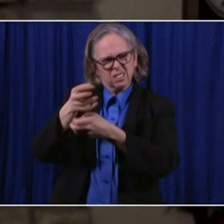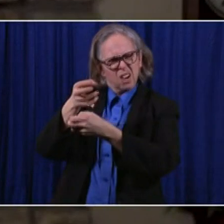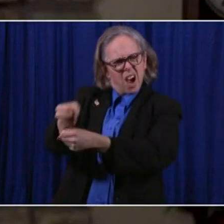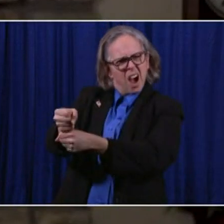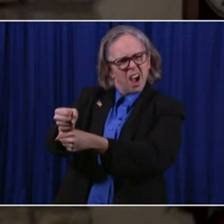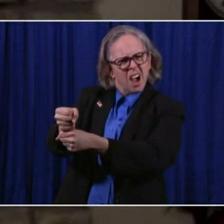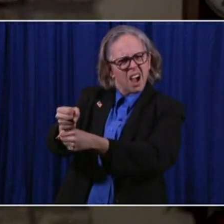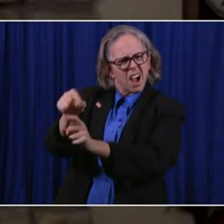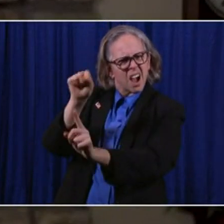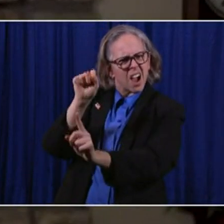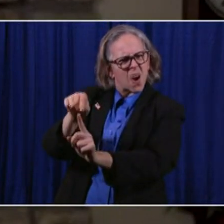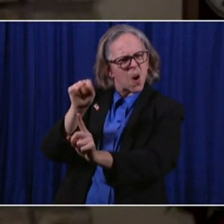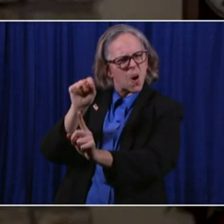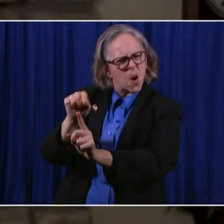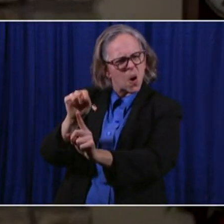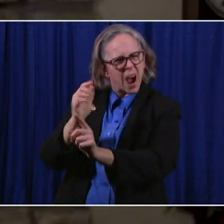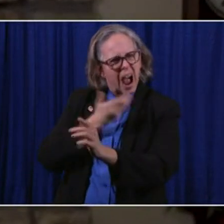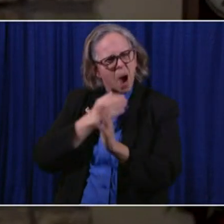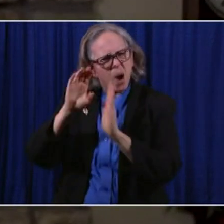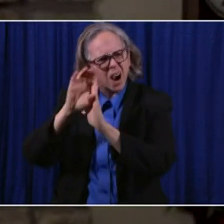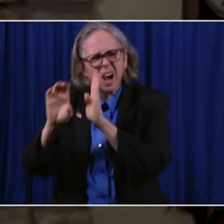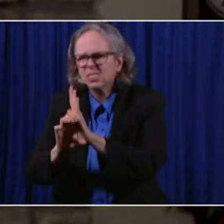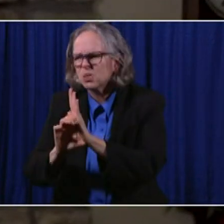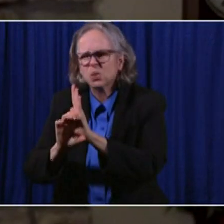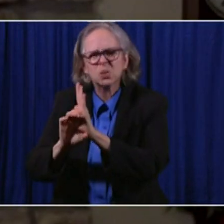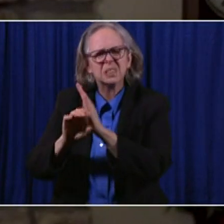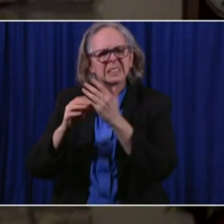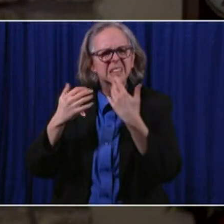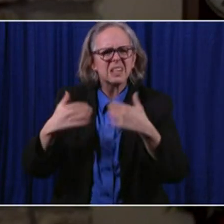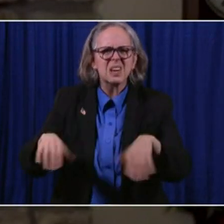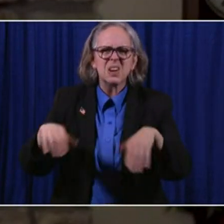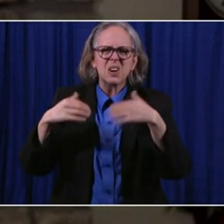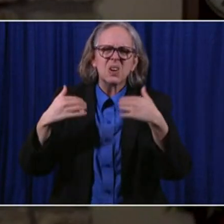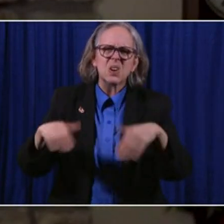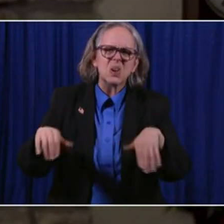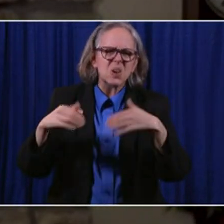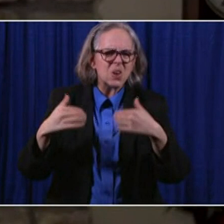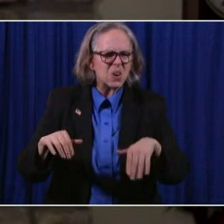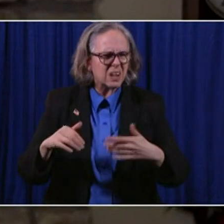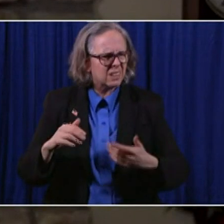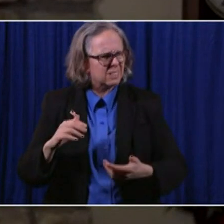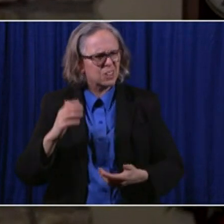Faith in our Constitution? Faith in the rule of law?